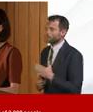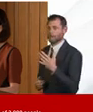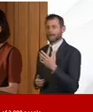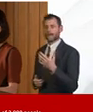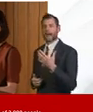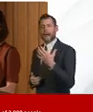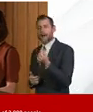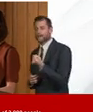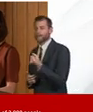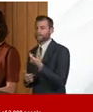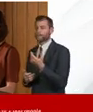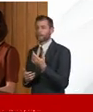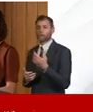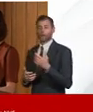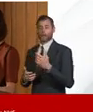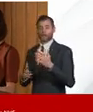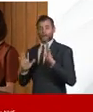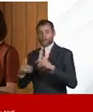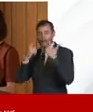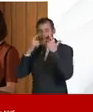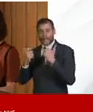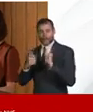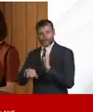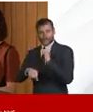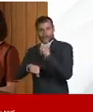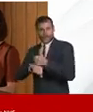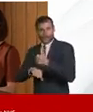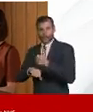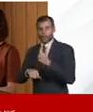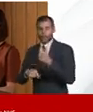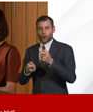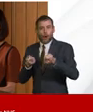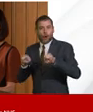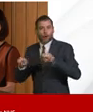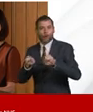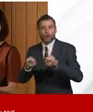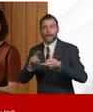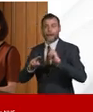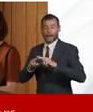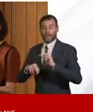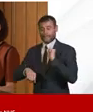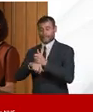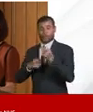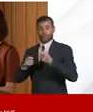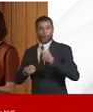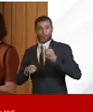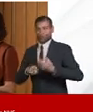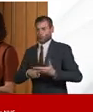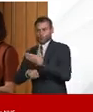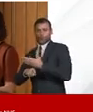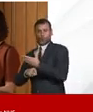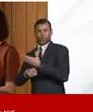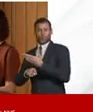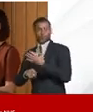in putting in interventions too quickly or not thinking through some of the parameters about how we handle some of these issues the obvious ones